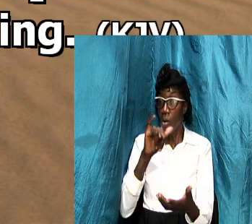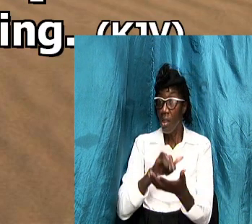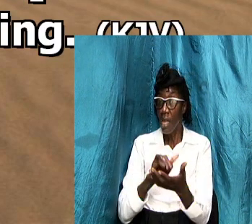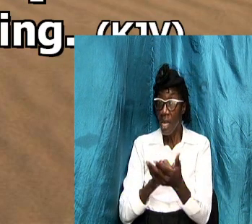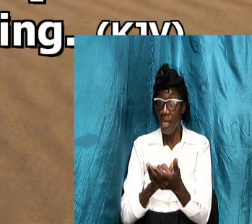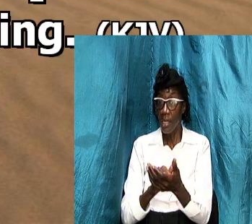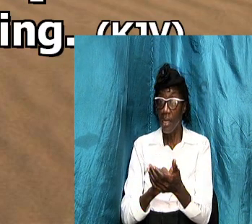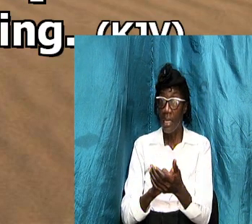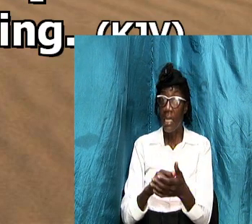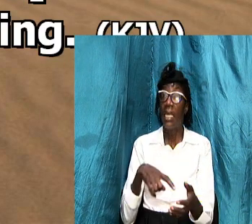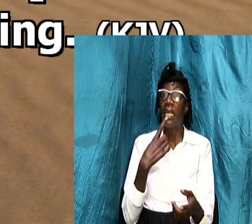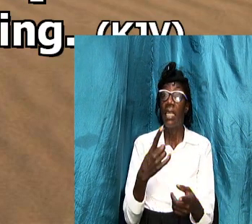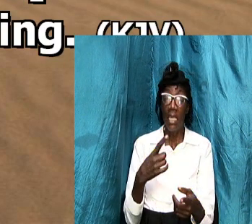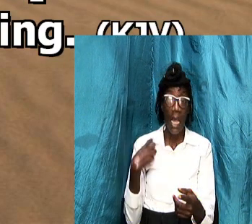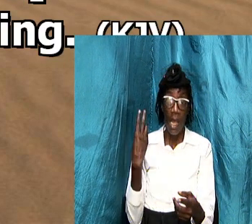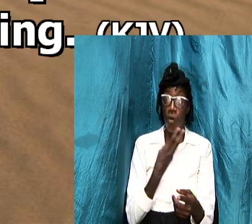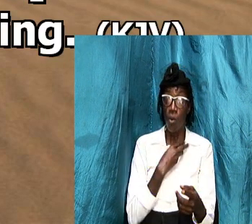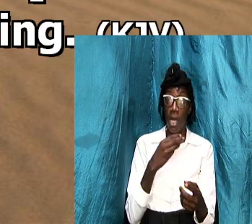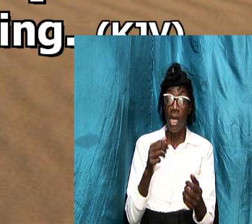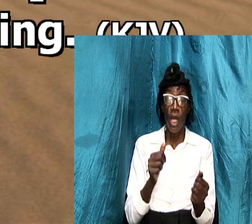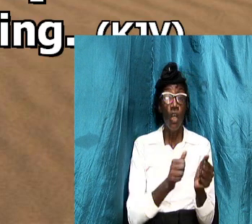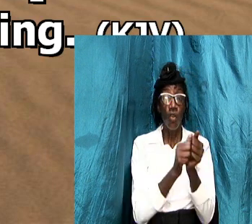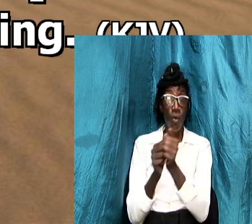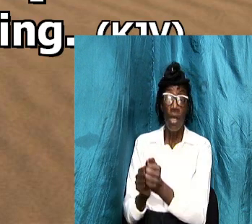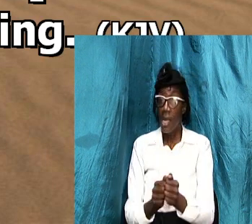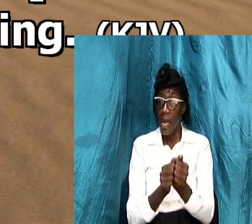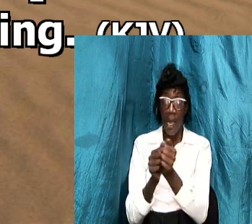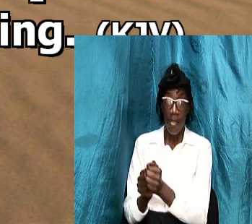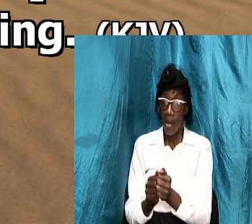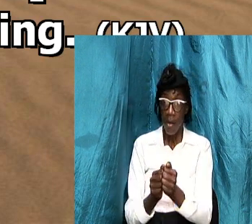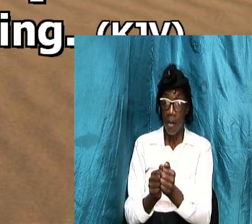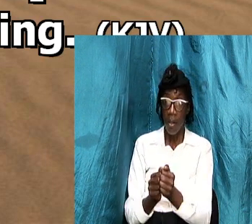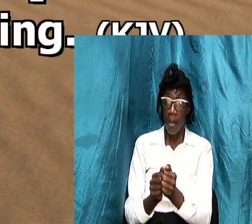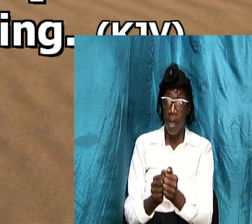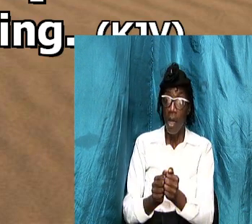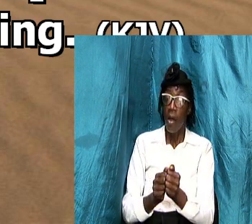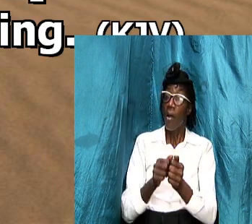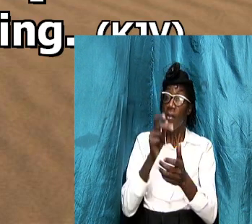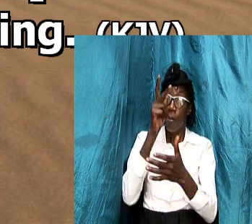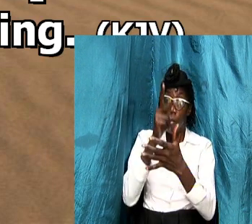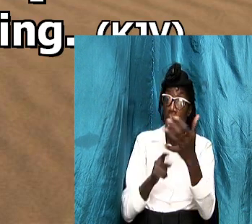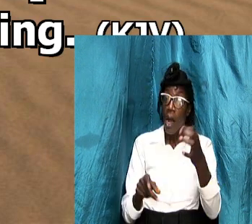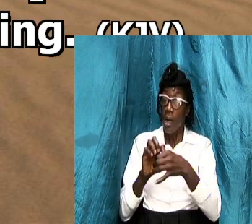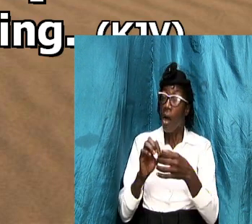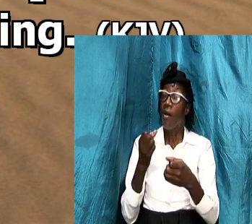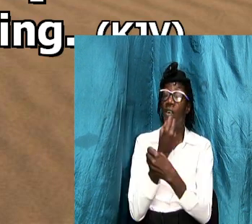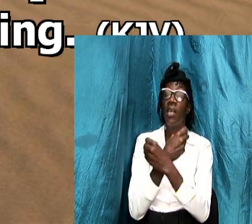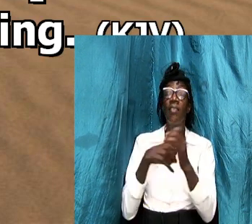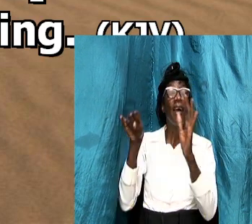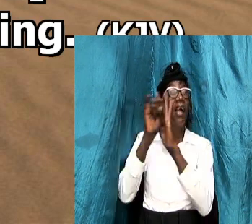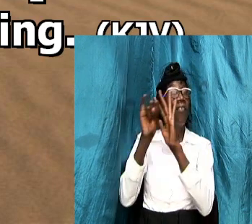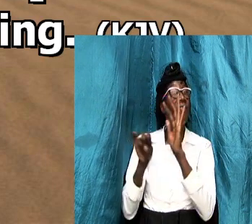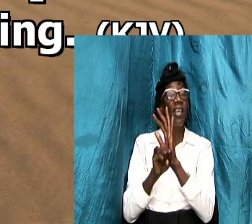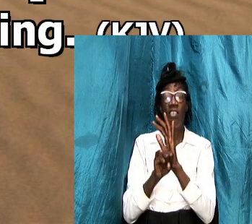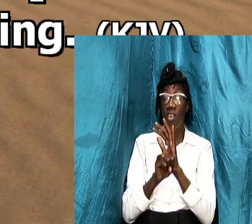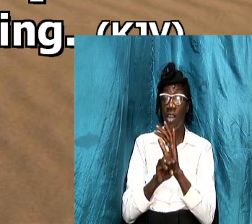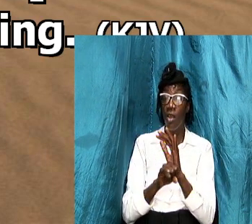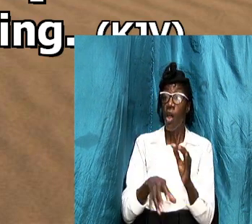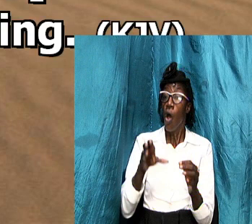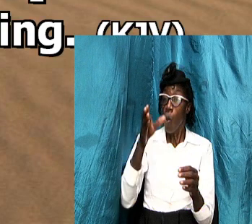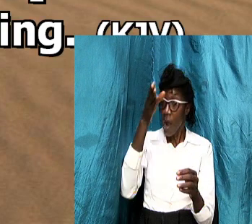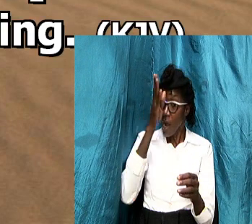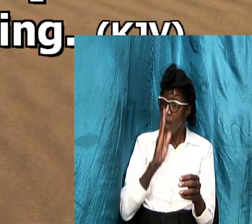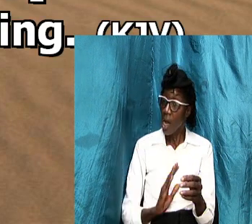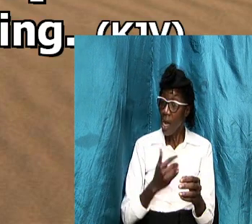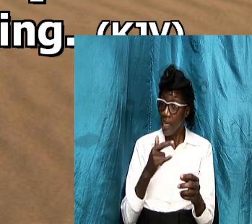being together being the heirs of salvation and so where god is concerned man or